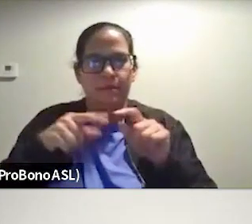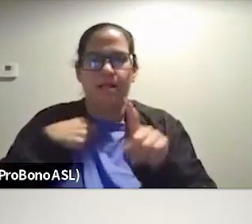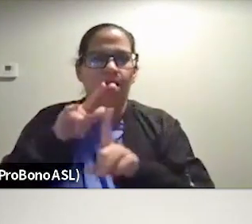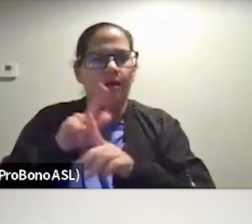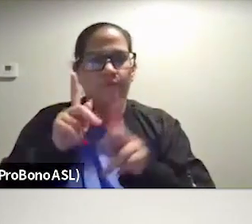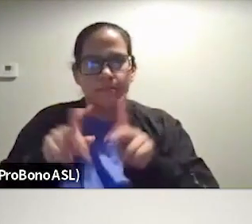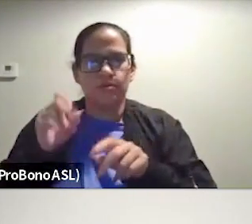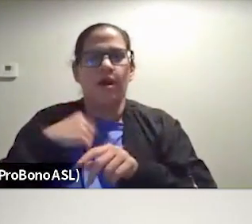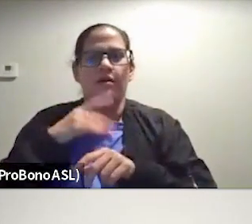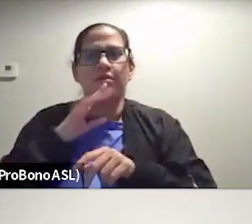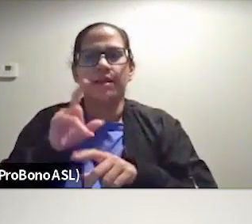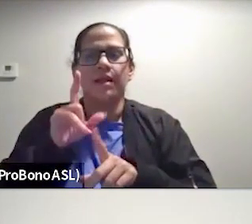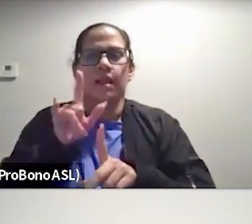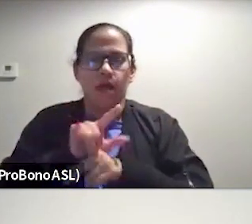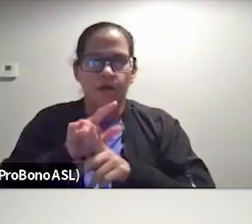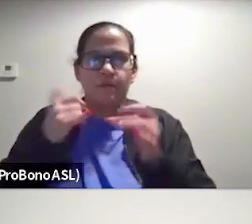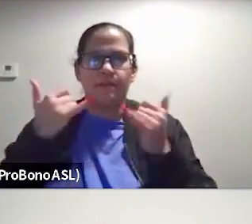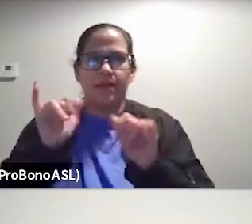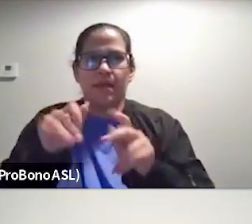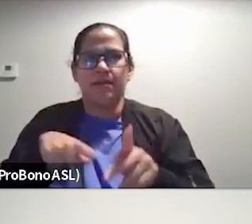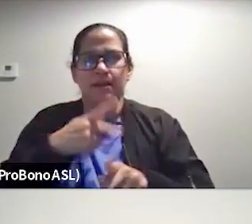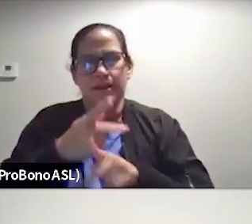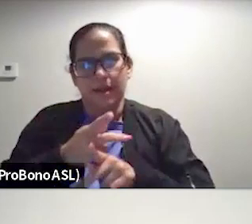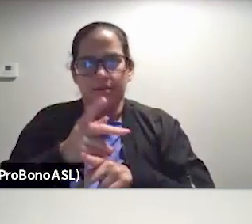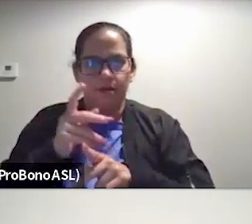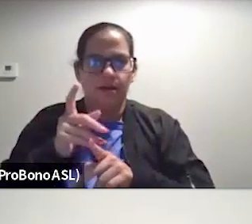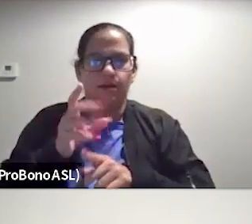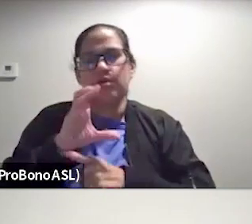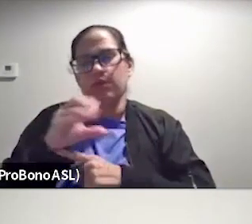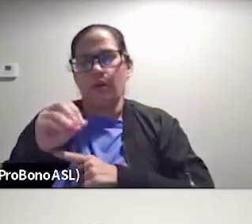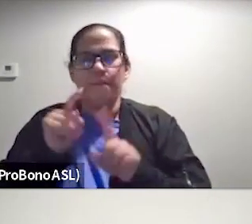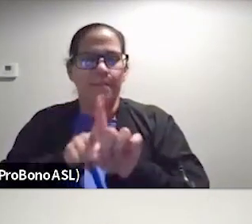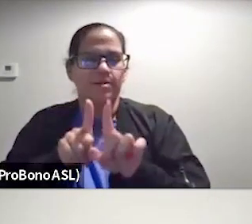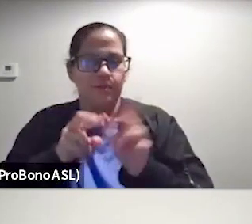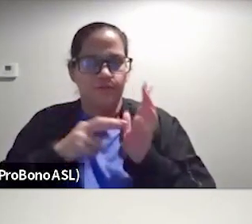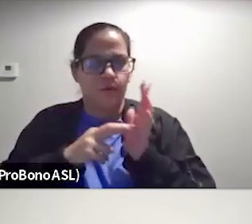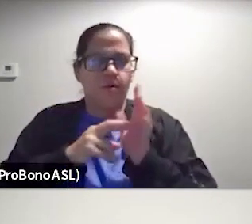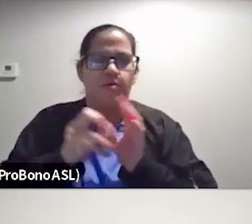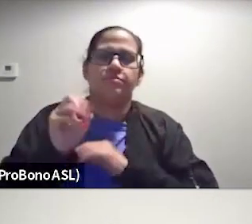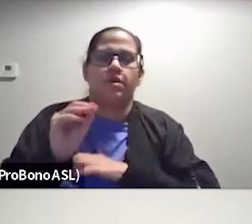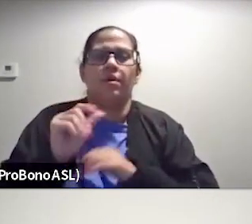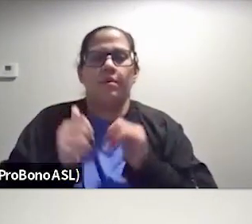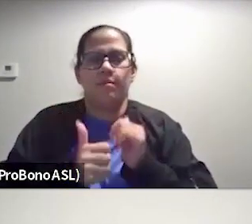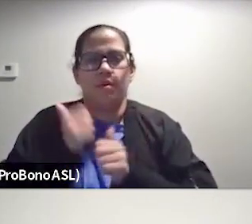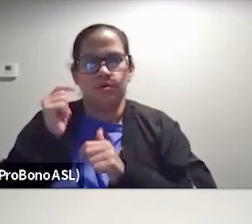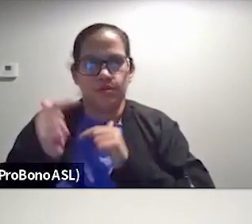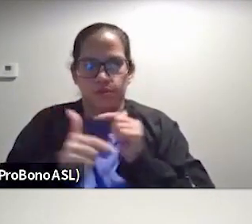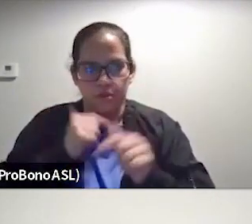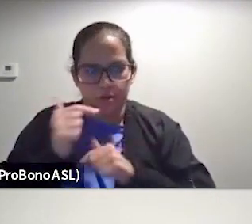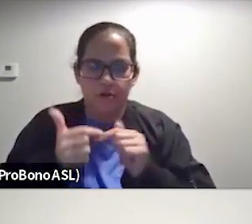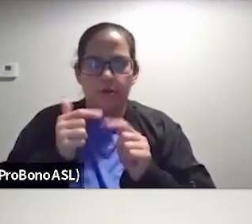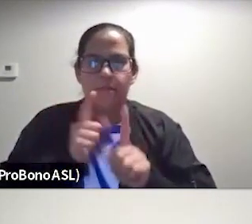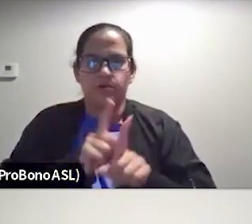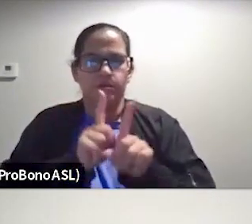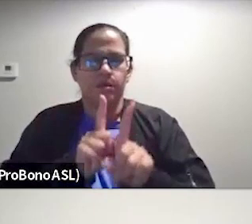I do really love playing that kind of co-mentorship role. And I think that, um, multi-generational mentorship is